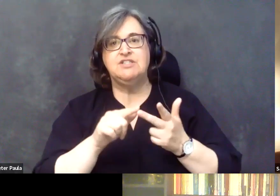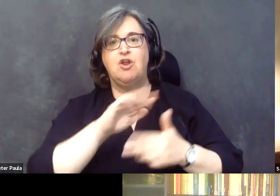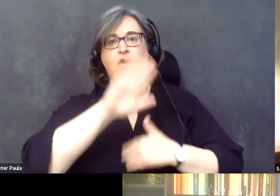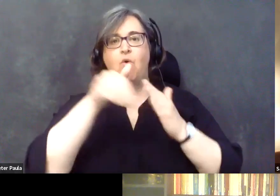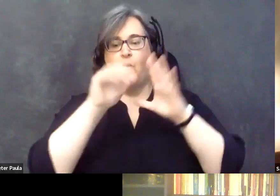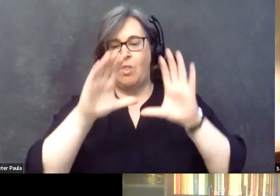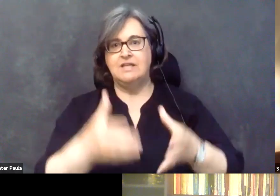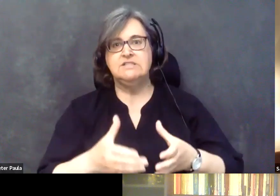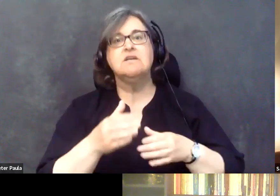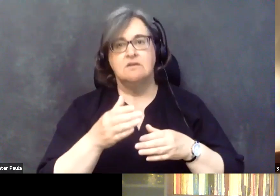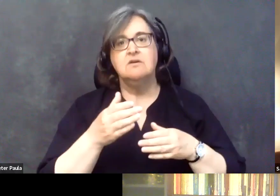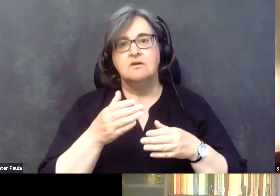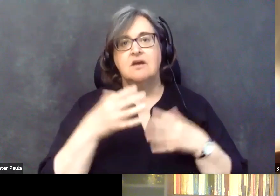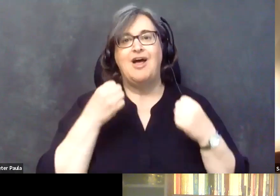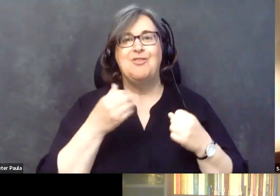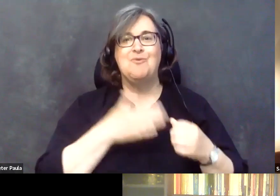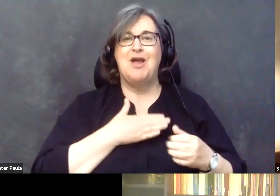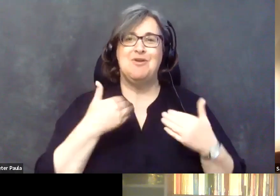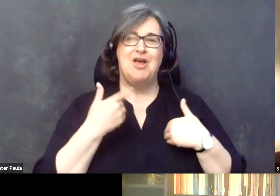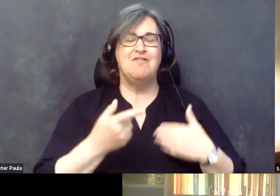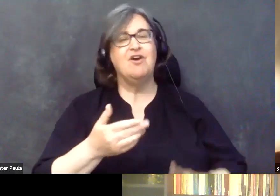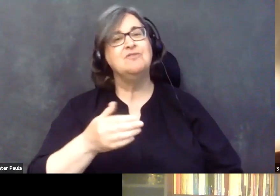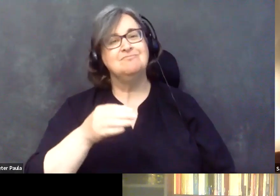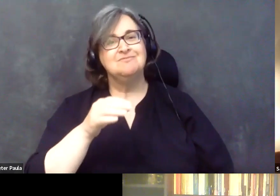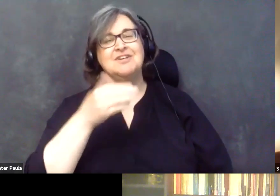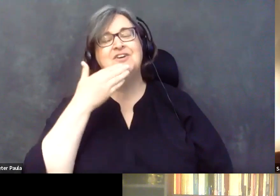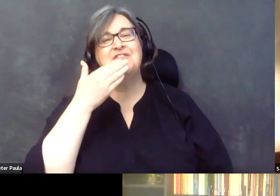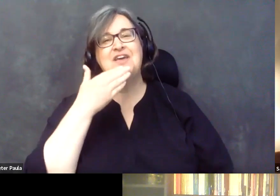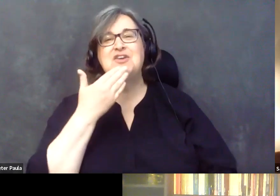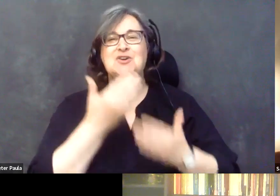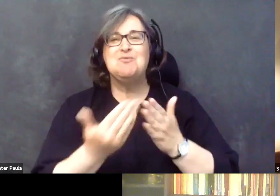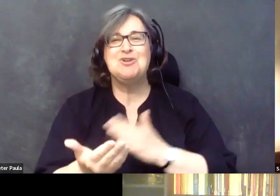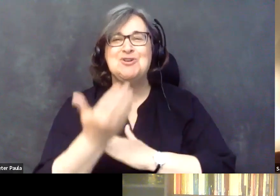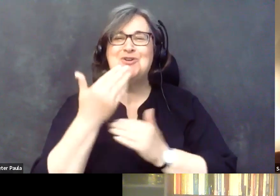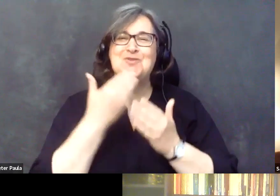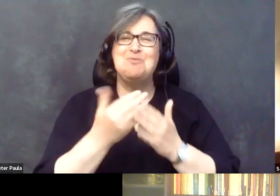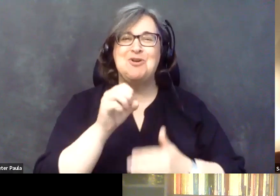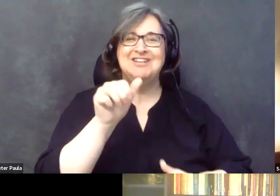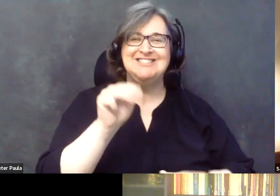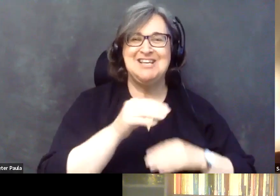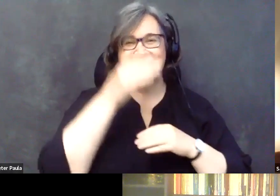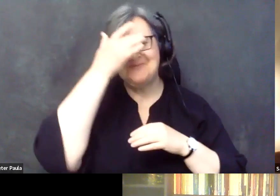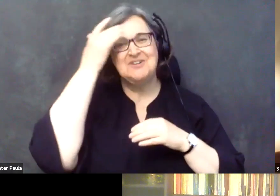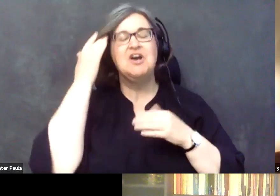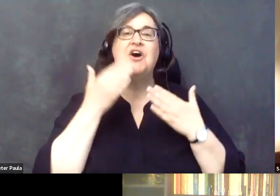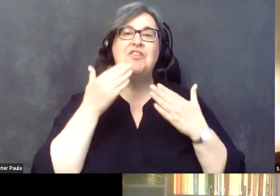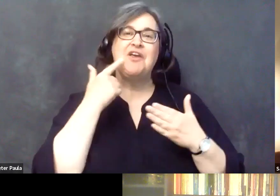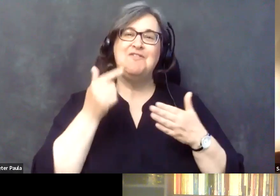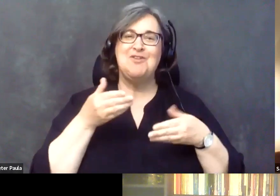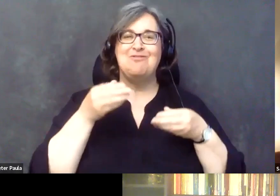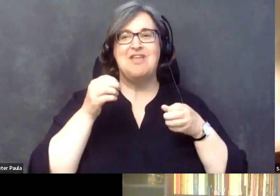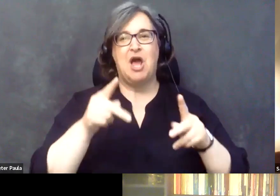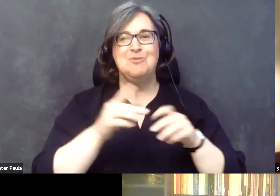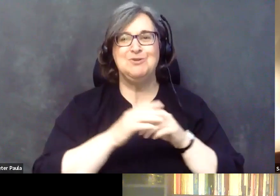glad to have you here. So welcome. Well, thank you very much. Good morning, everybody. Good morning, Sam. Thank you for this opportunity